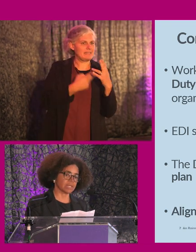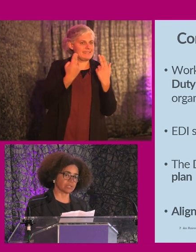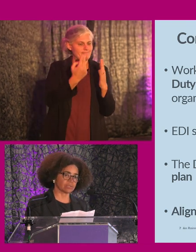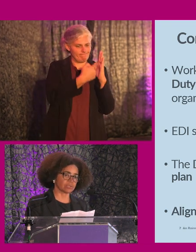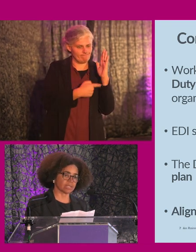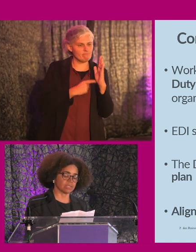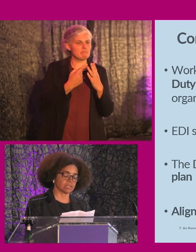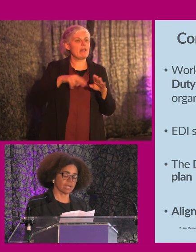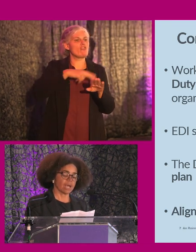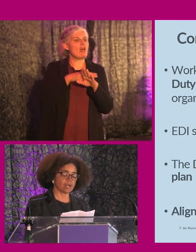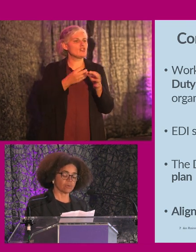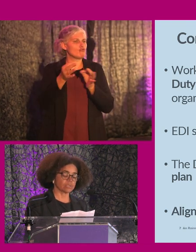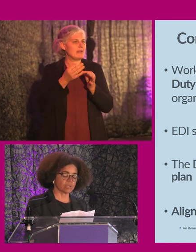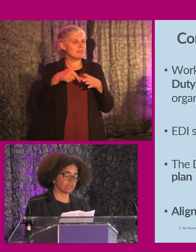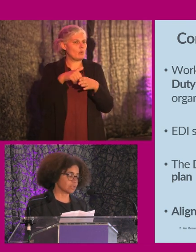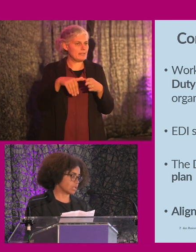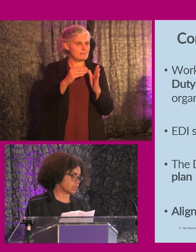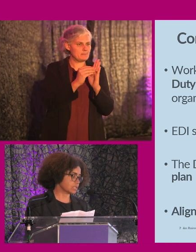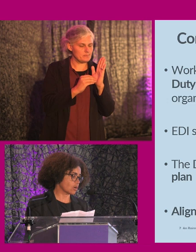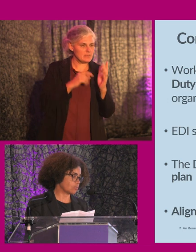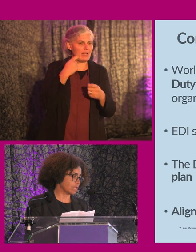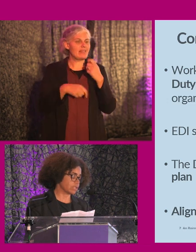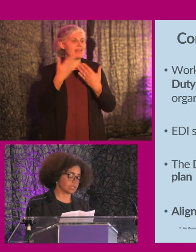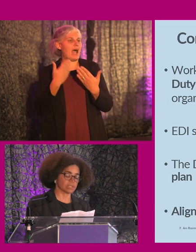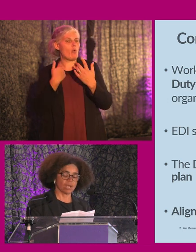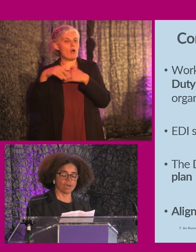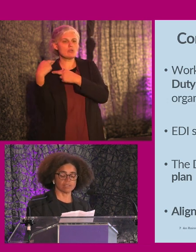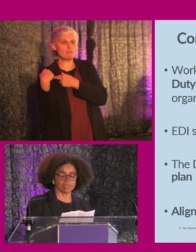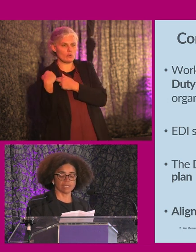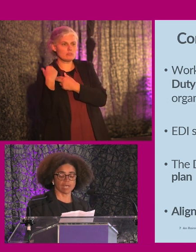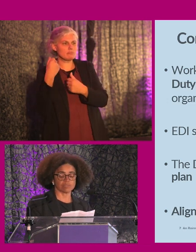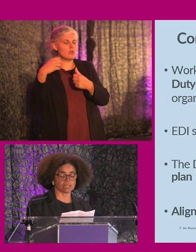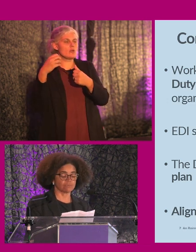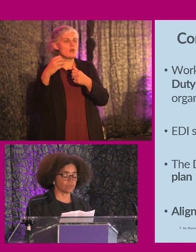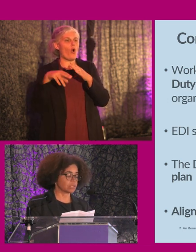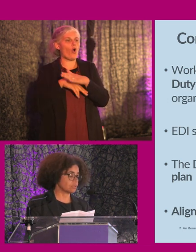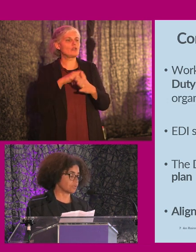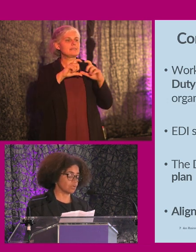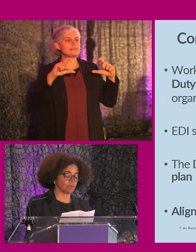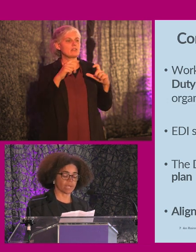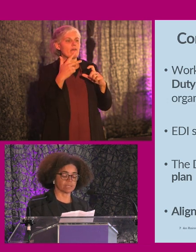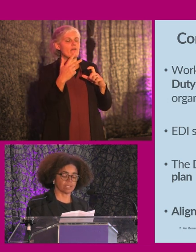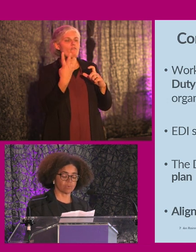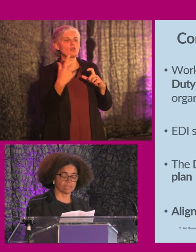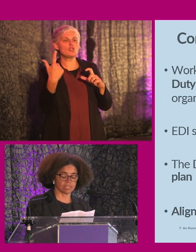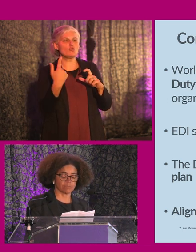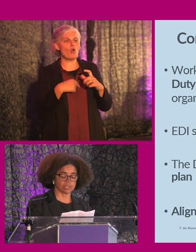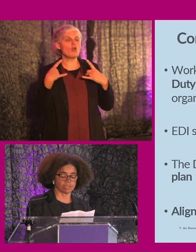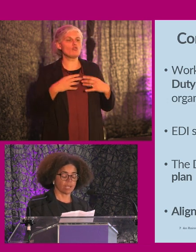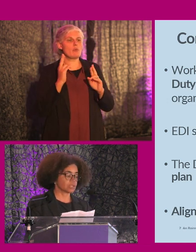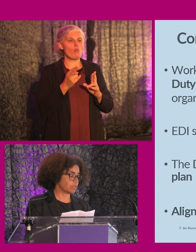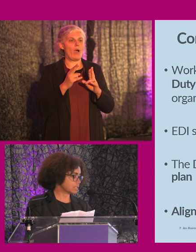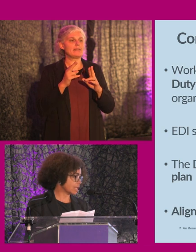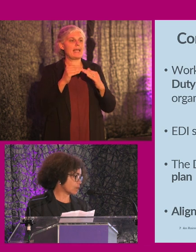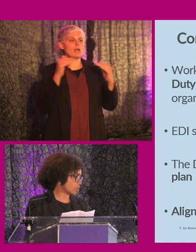various national strategies, and also to kind of address our obligations under the Section 42 of the Human Rights and Equality Commission.